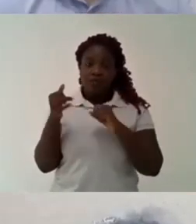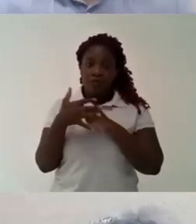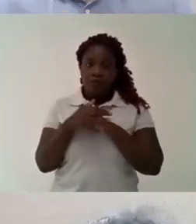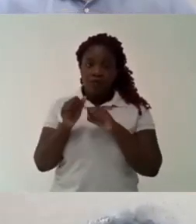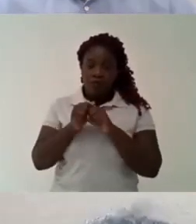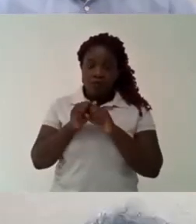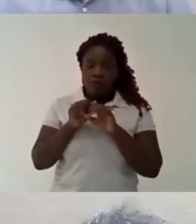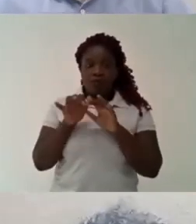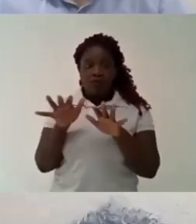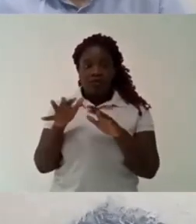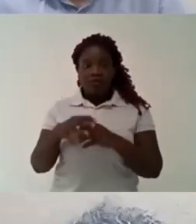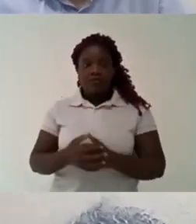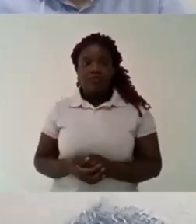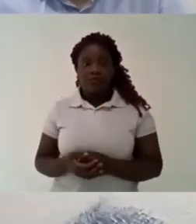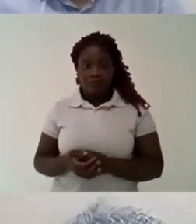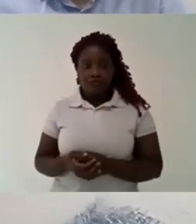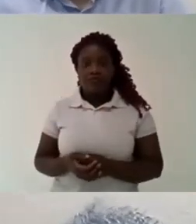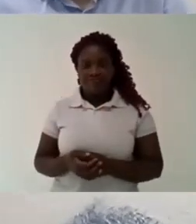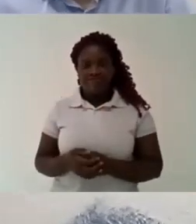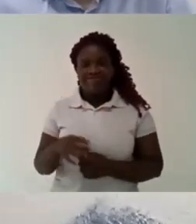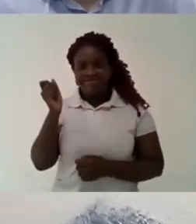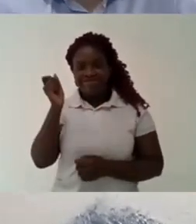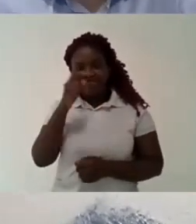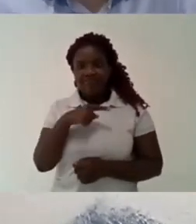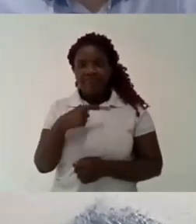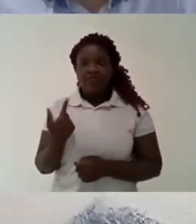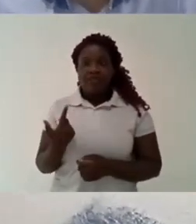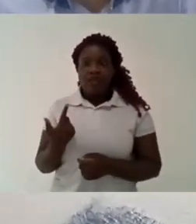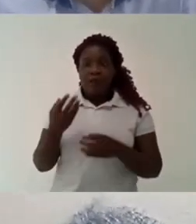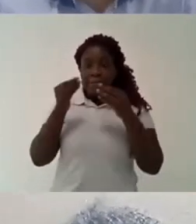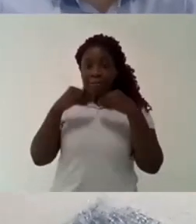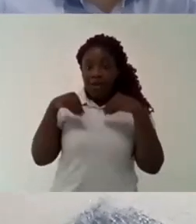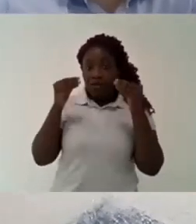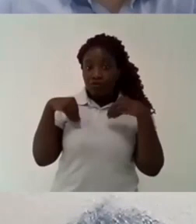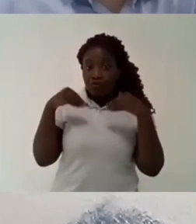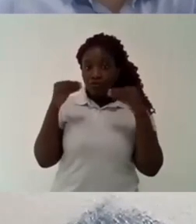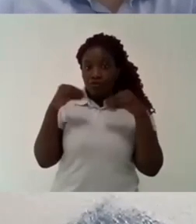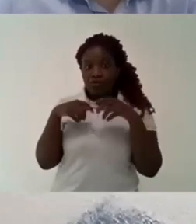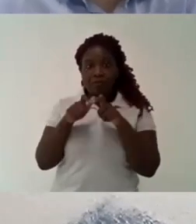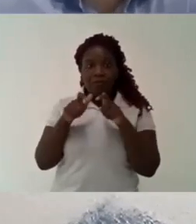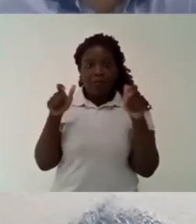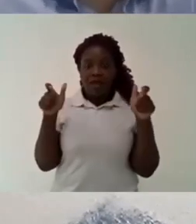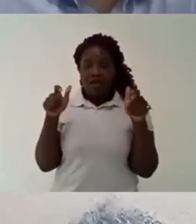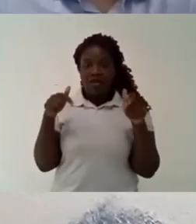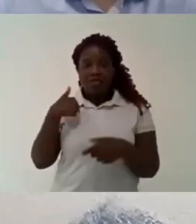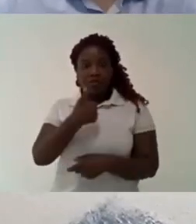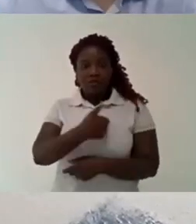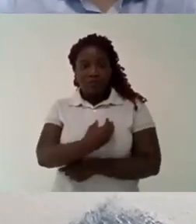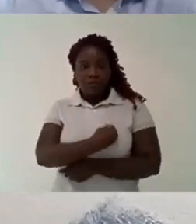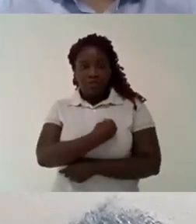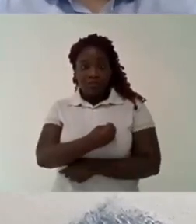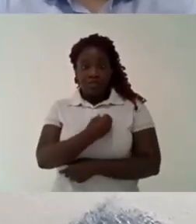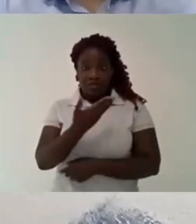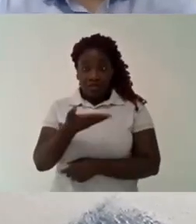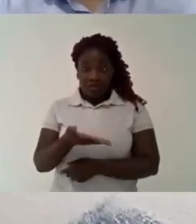and of course we've been impacted by the pandemic in this area